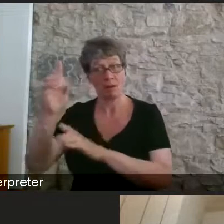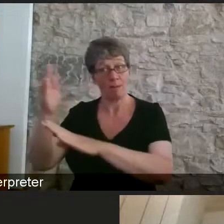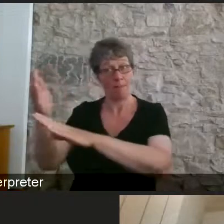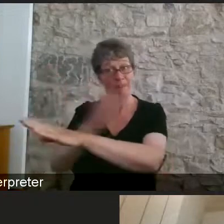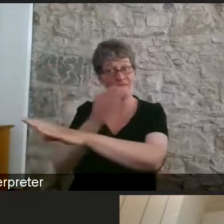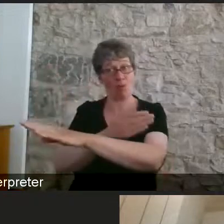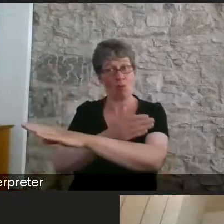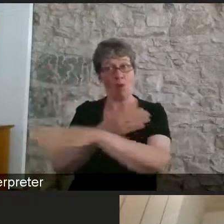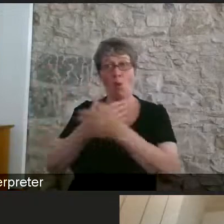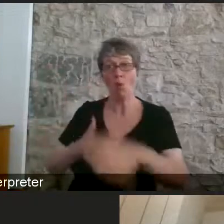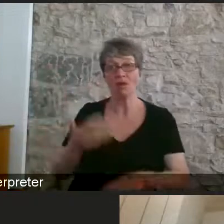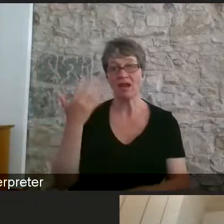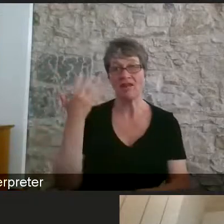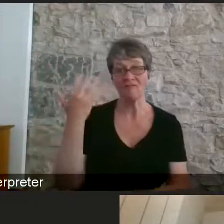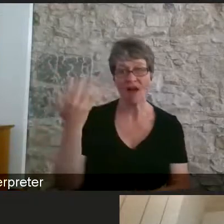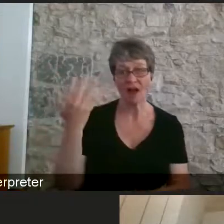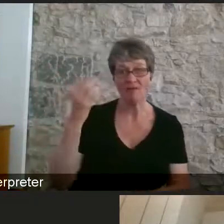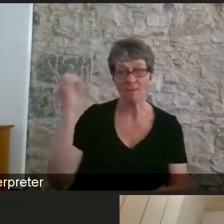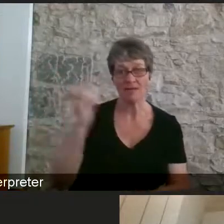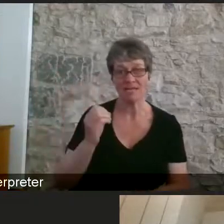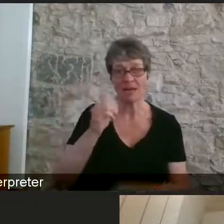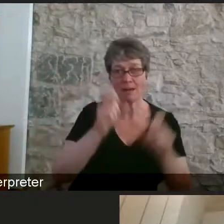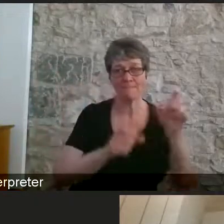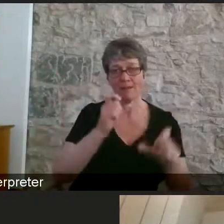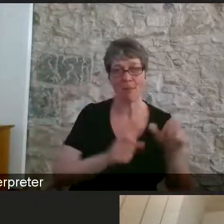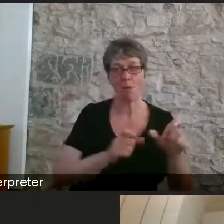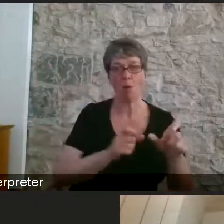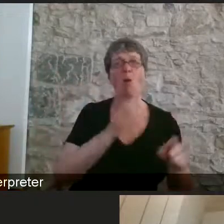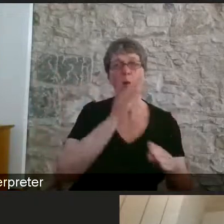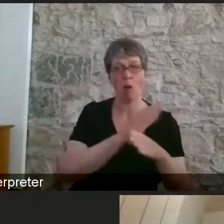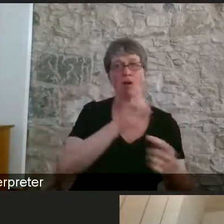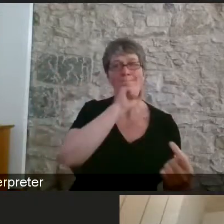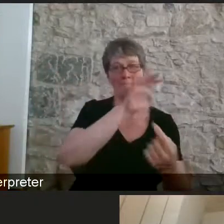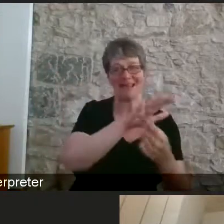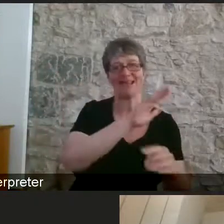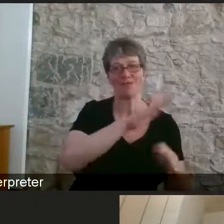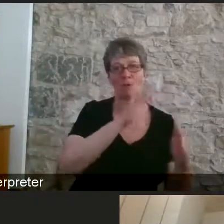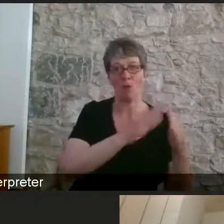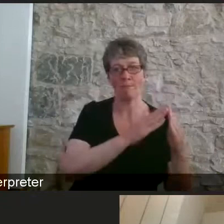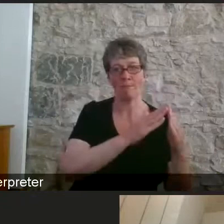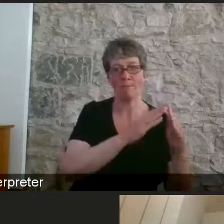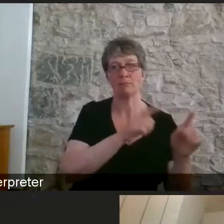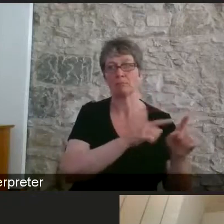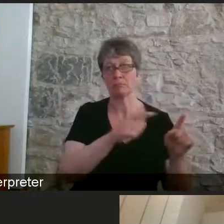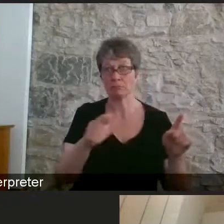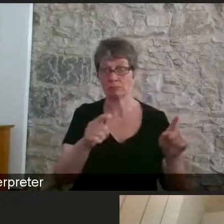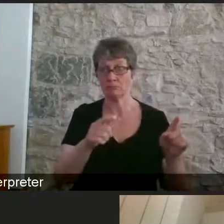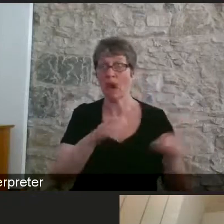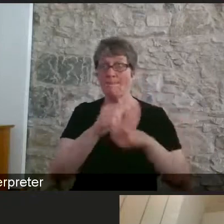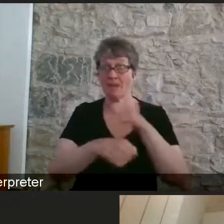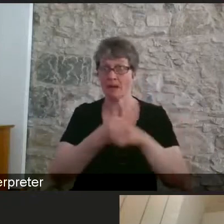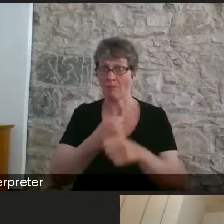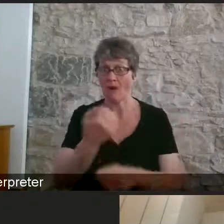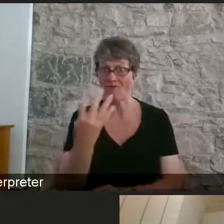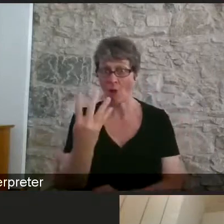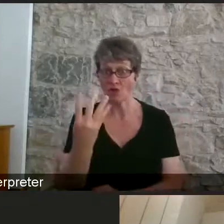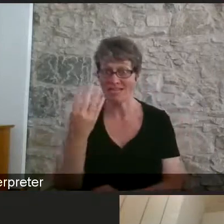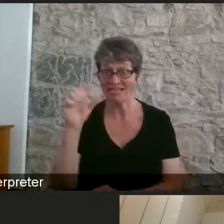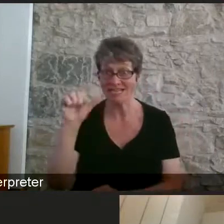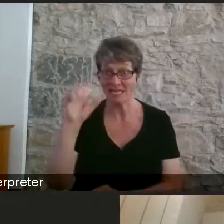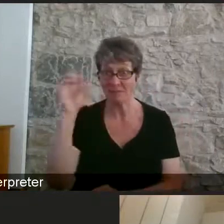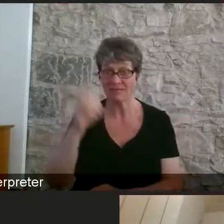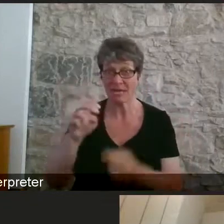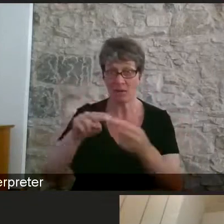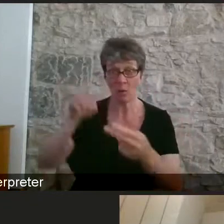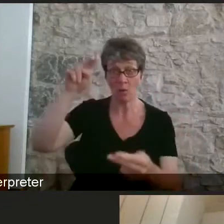only 5 percent of people had worked mainly from home. That rose to 46 percent. are now currently a situation where the latest